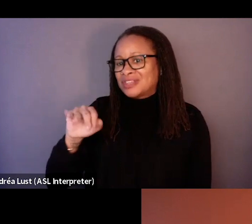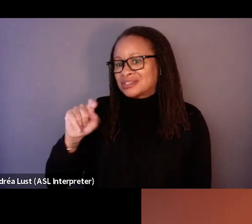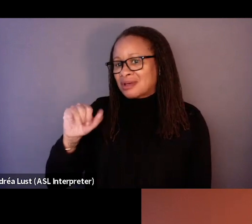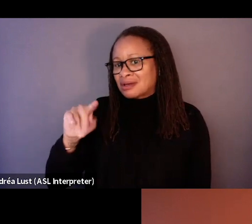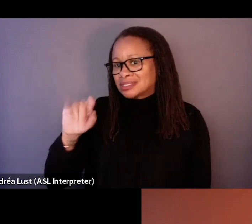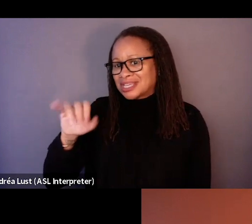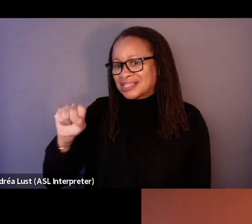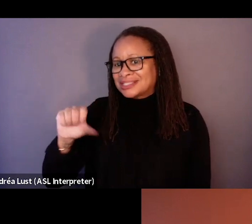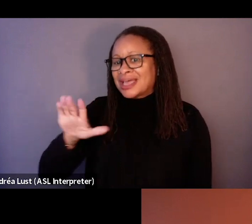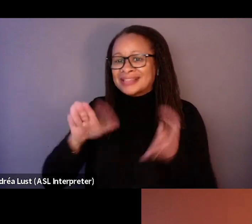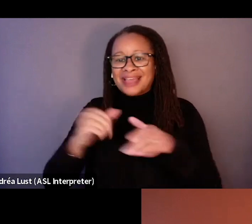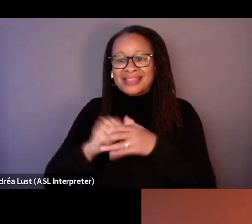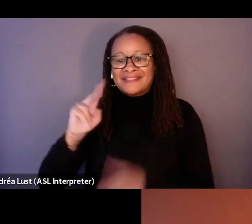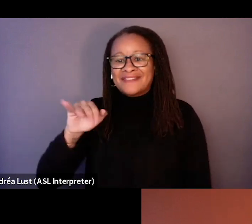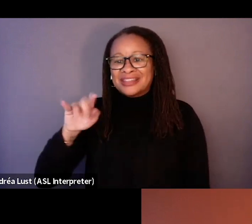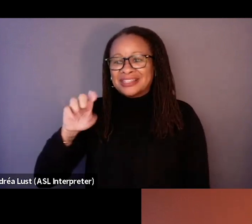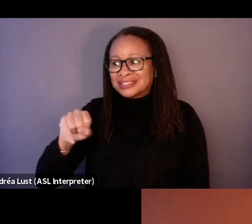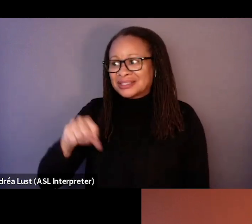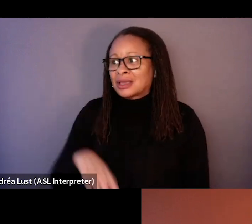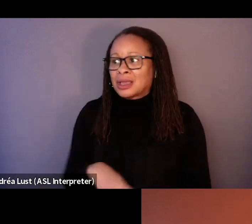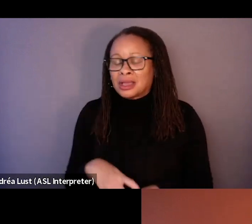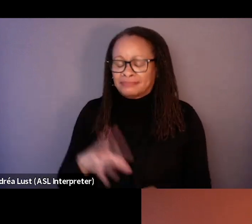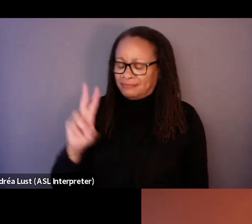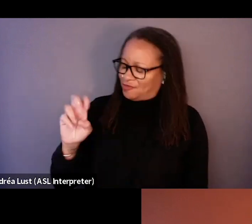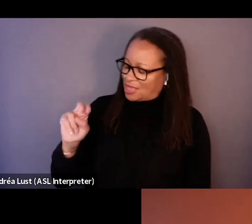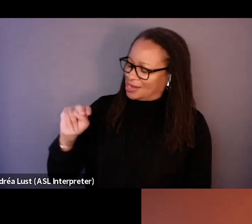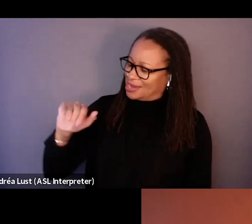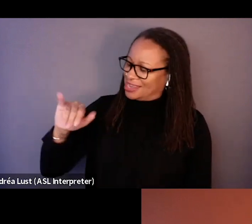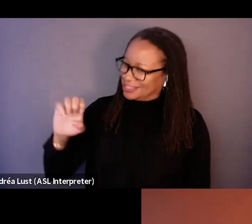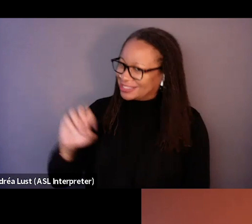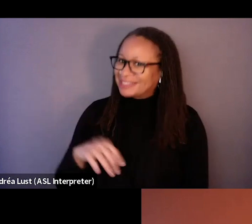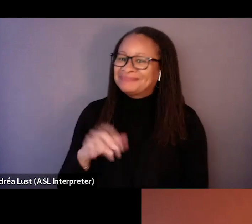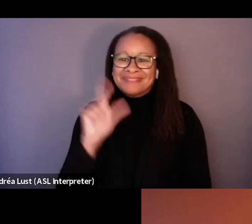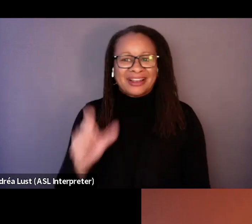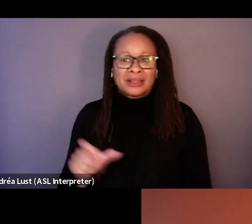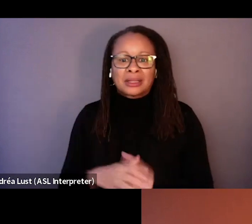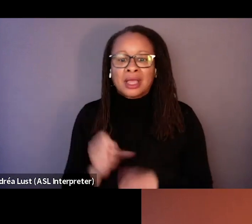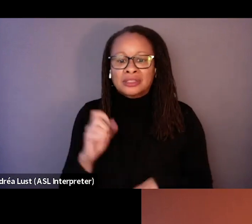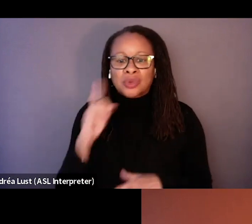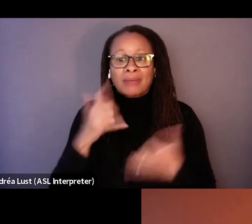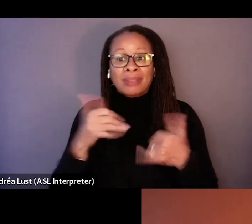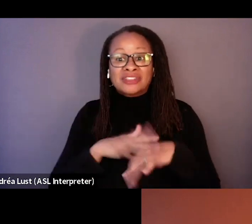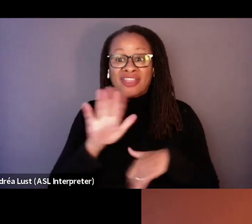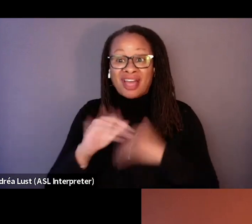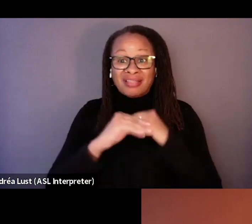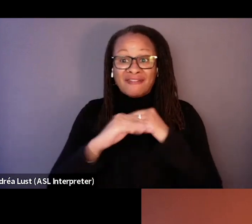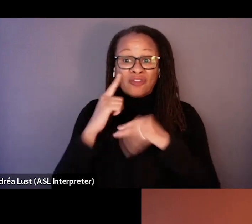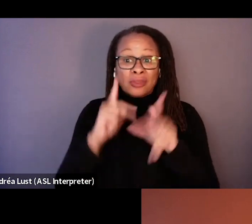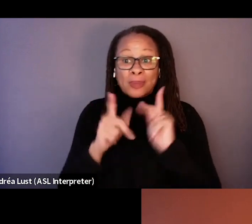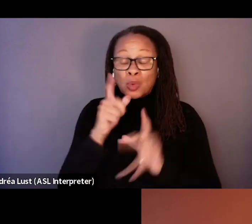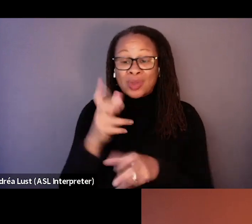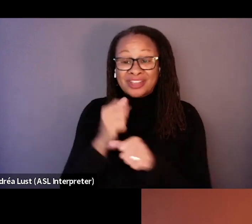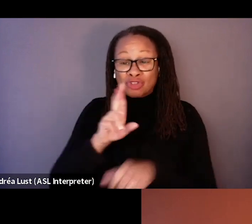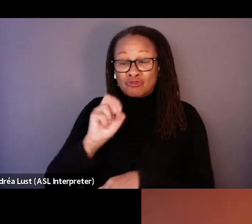central to that film. And, and so it plays on that level, you know, for those who catch that